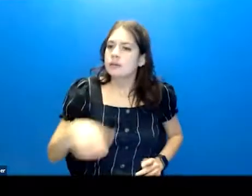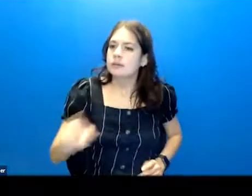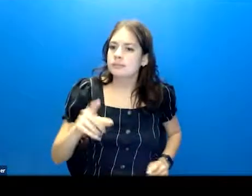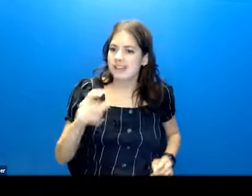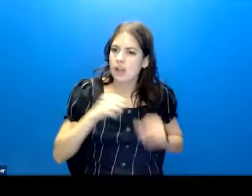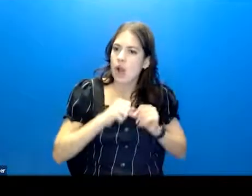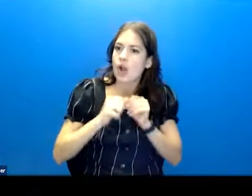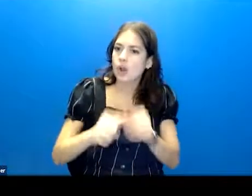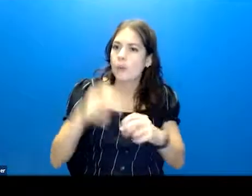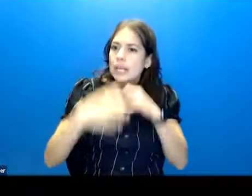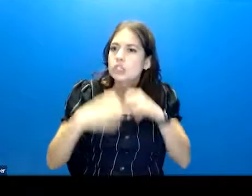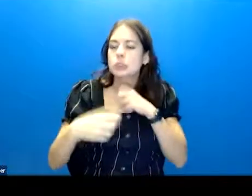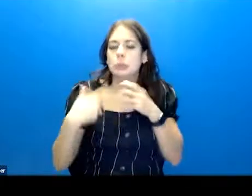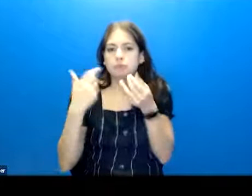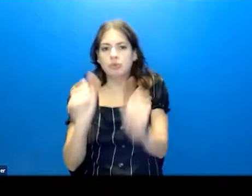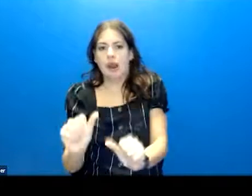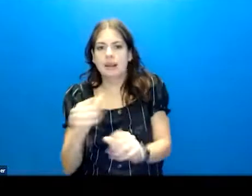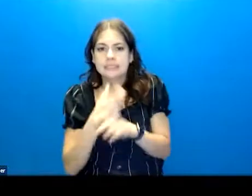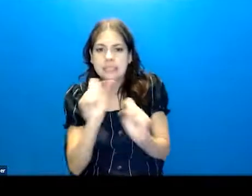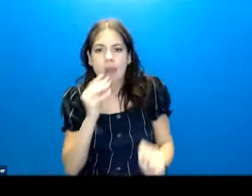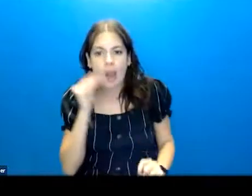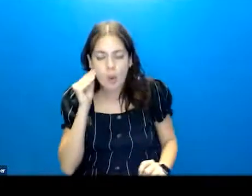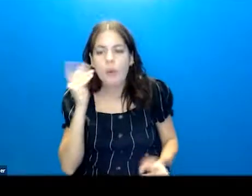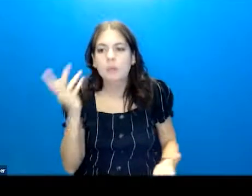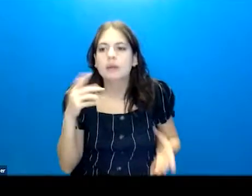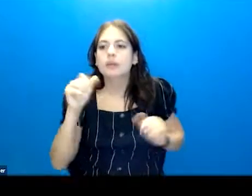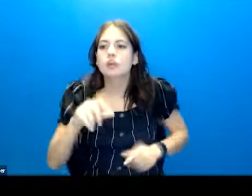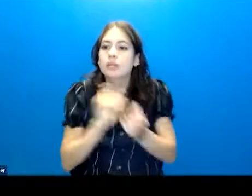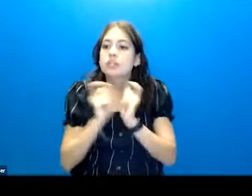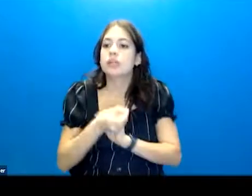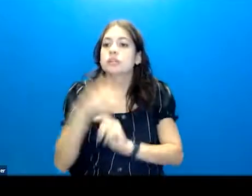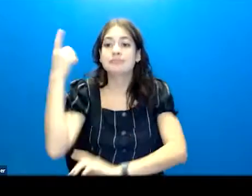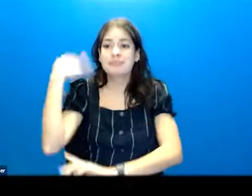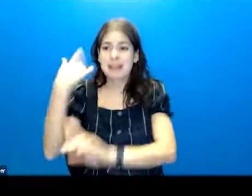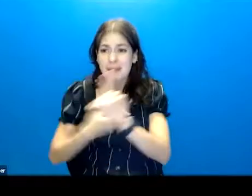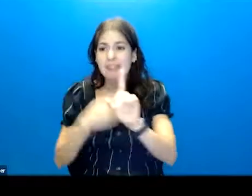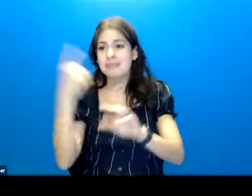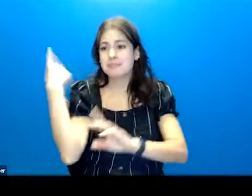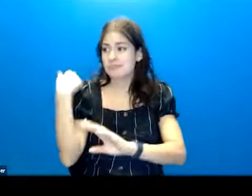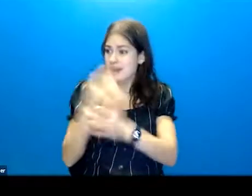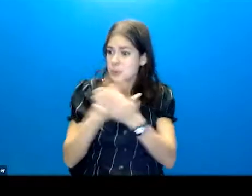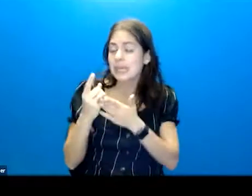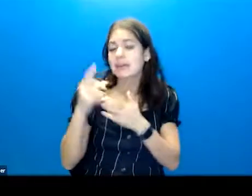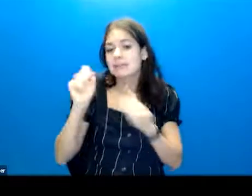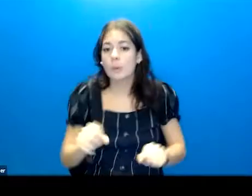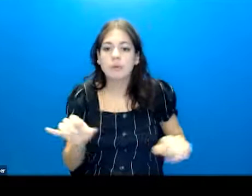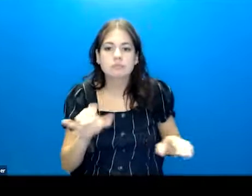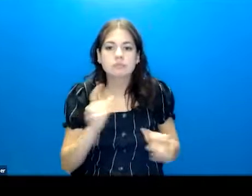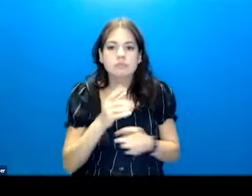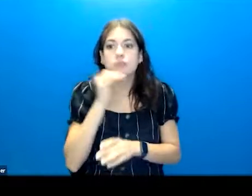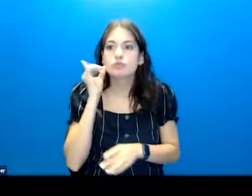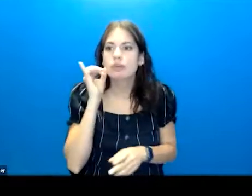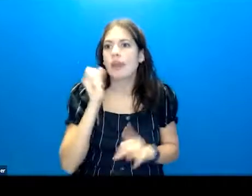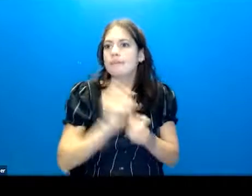is an ongoing issue and we're really trying to keep them safe at home, you can change that past month to past week. You can change it to yesterday.